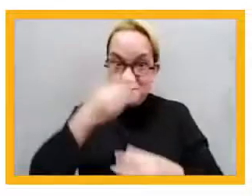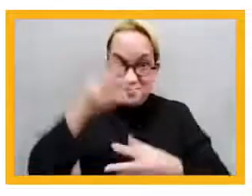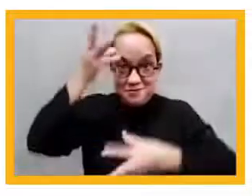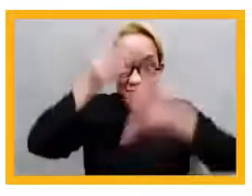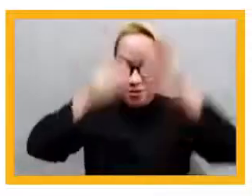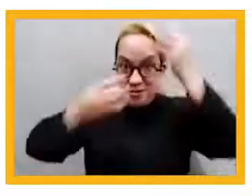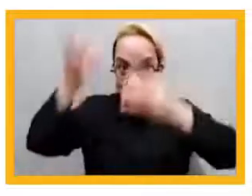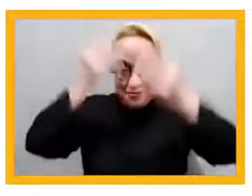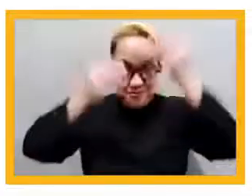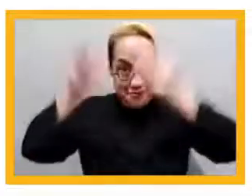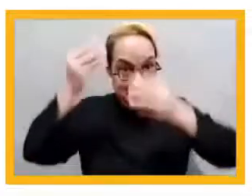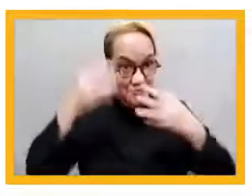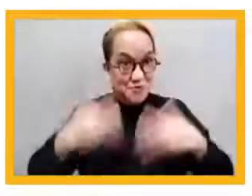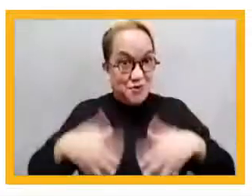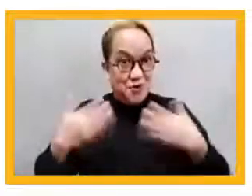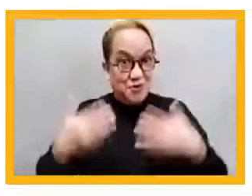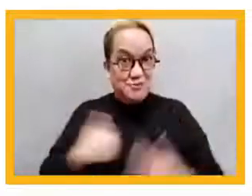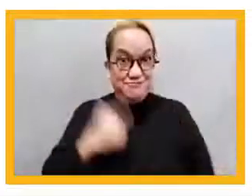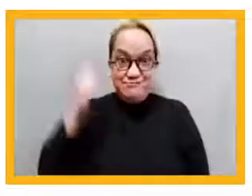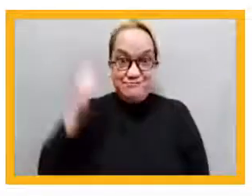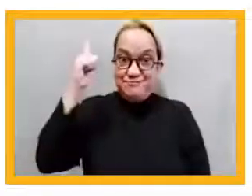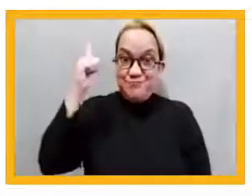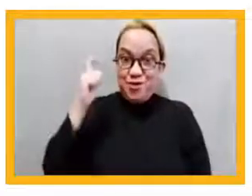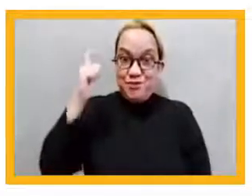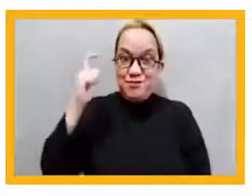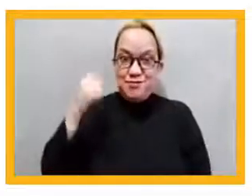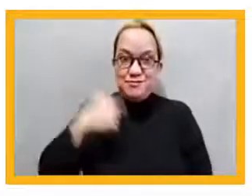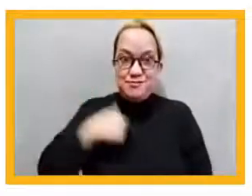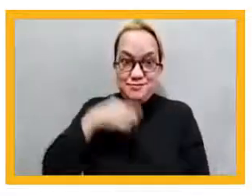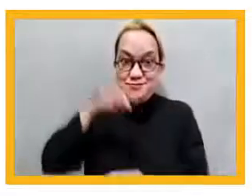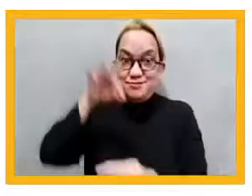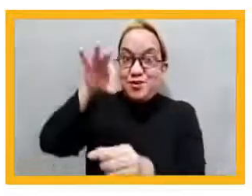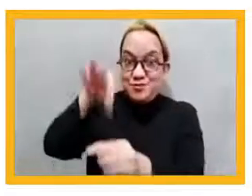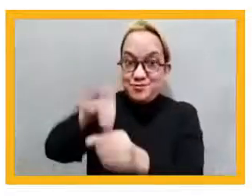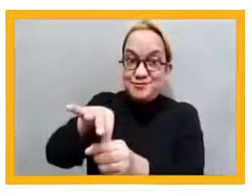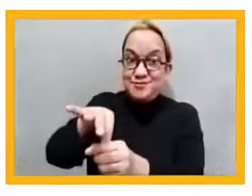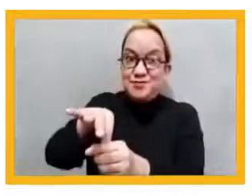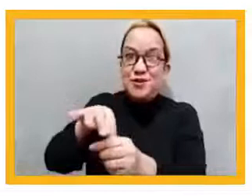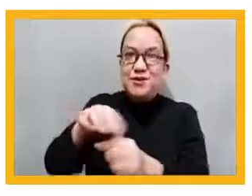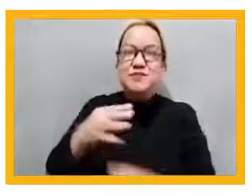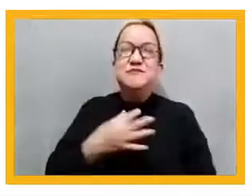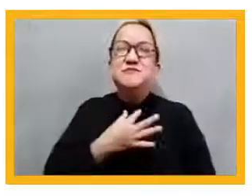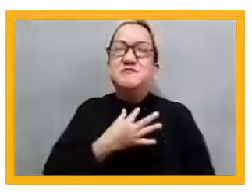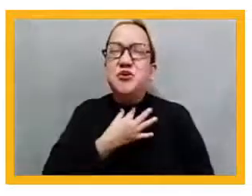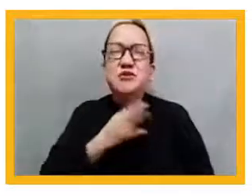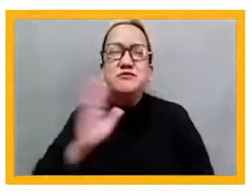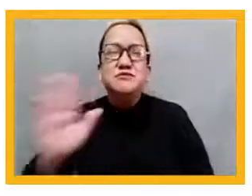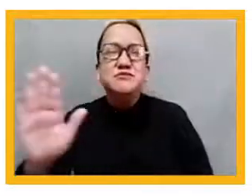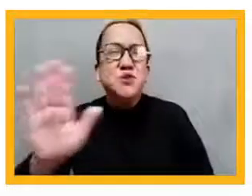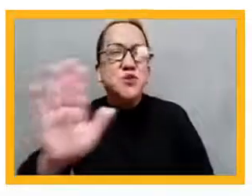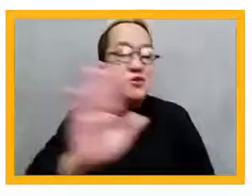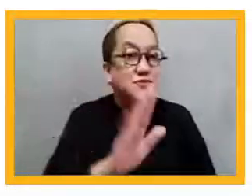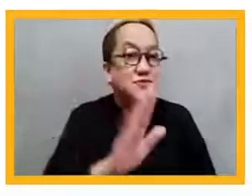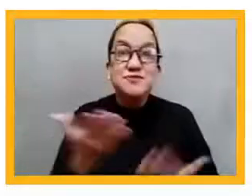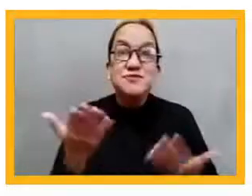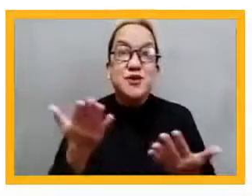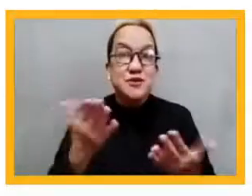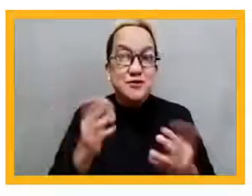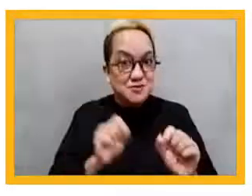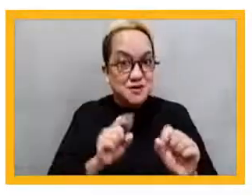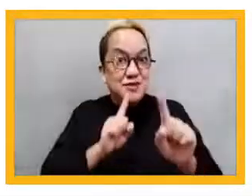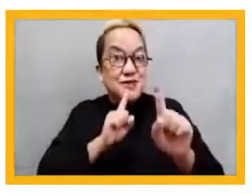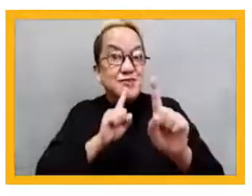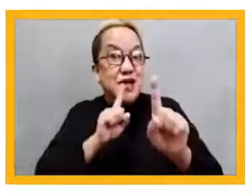with a poll question right now. We want to get your thoughts if you could all kindly participate for a moment. We'll have a few questions for you for a few minutes.